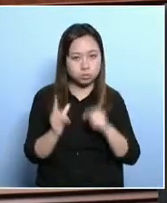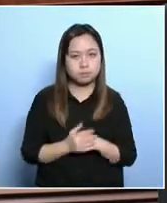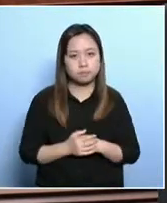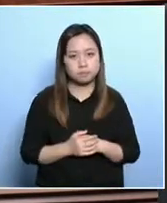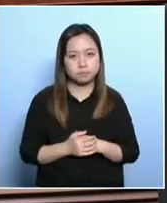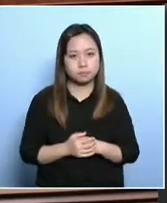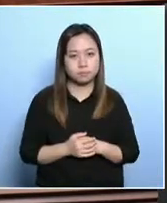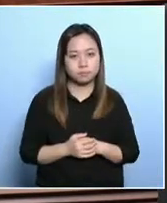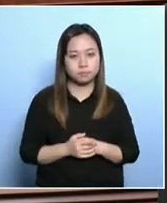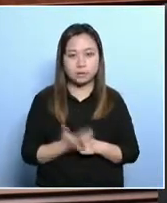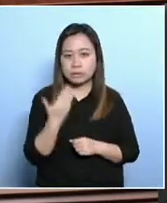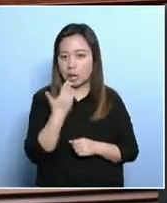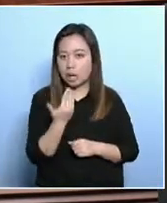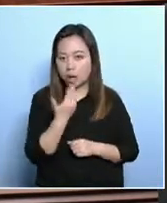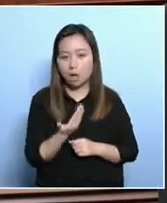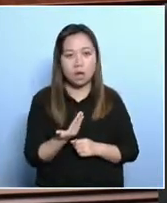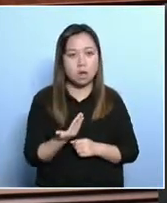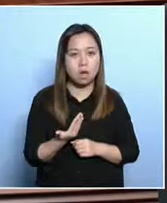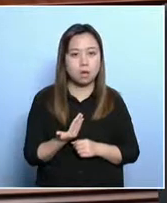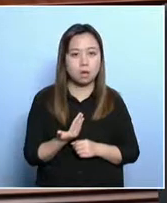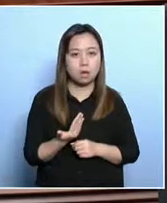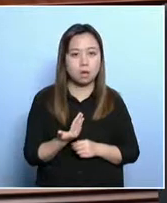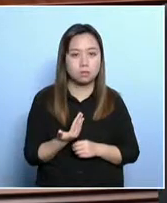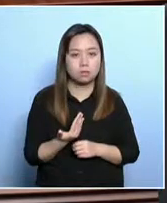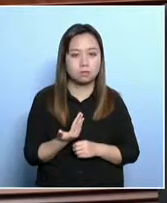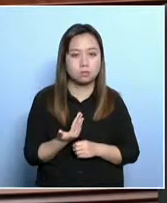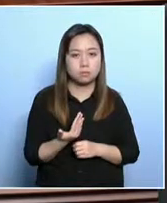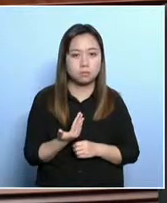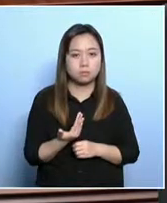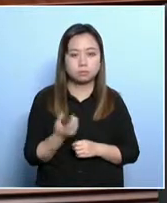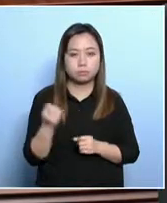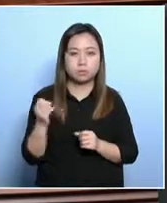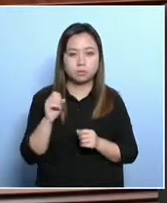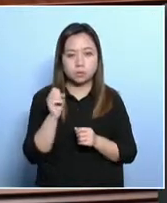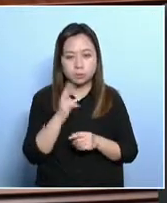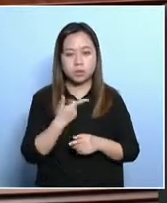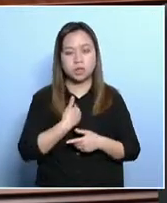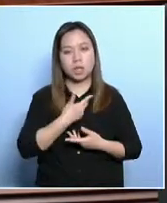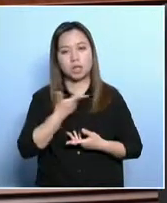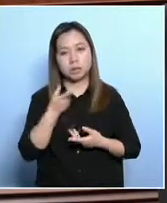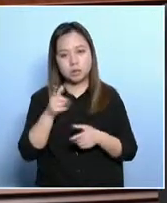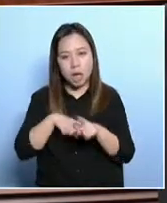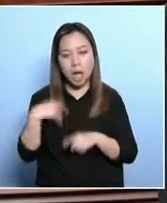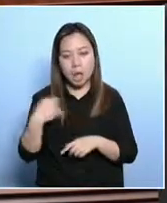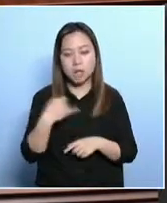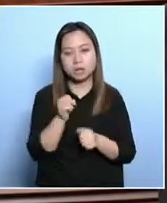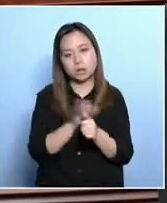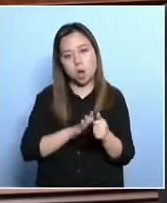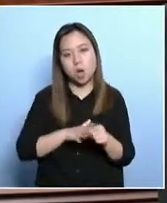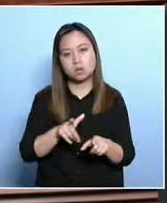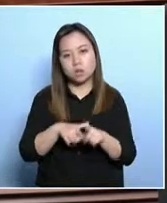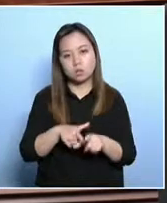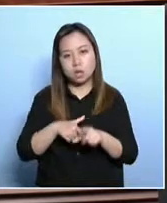very often, when they go to work, they are tired. And when they seek leave, they